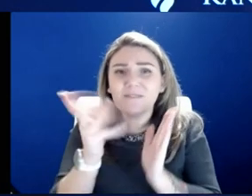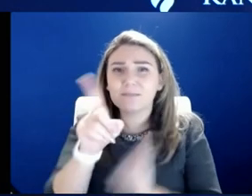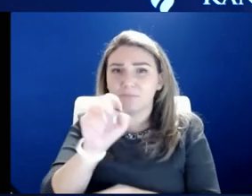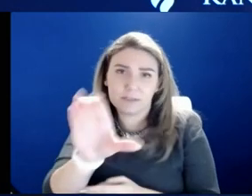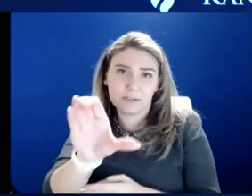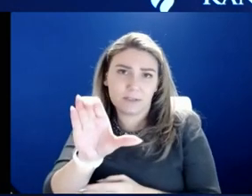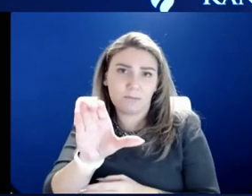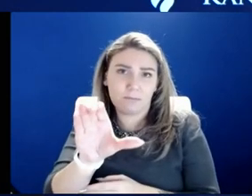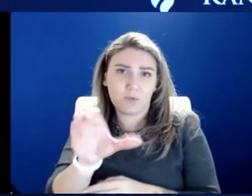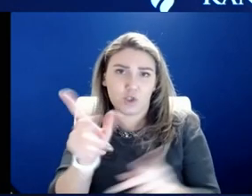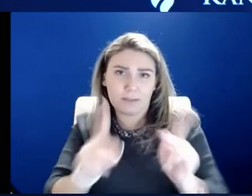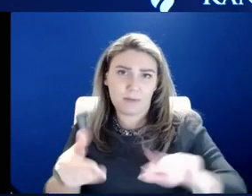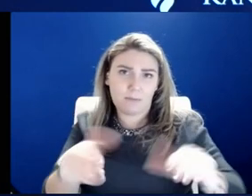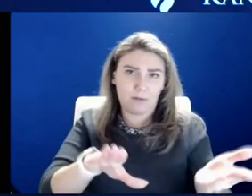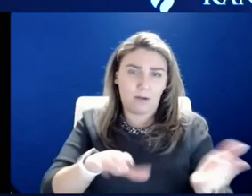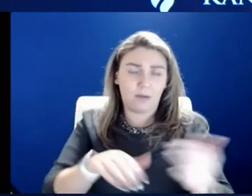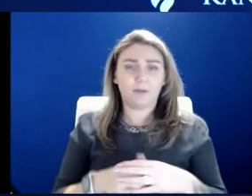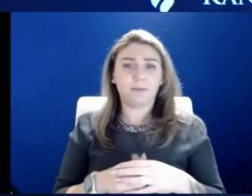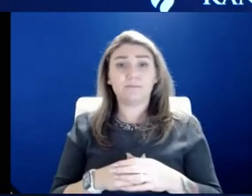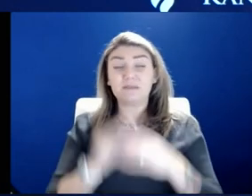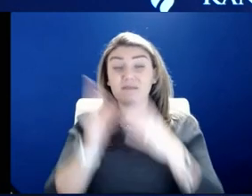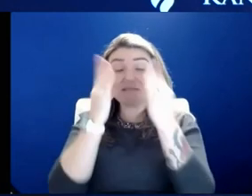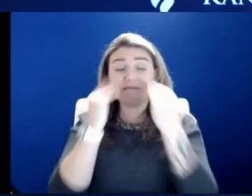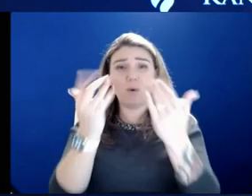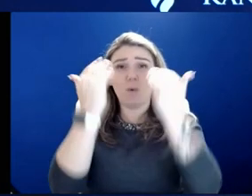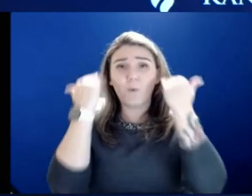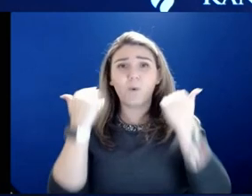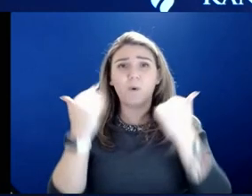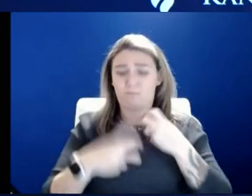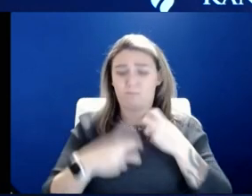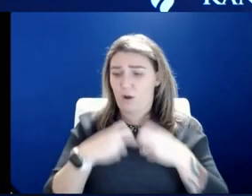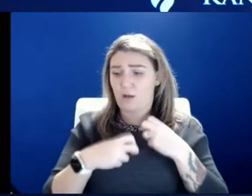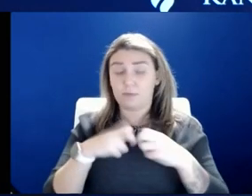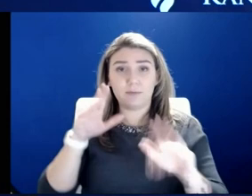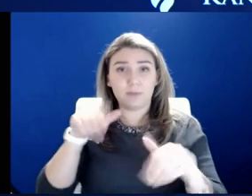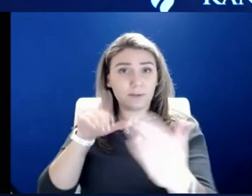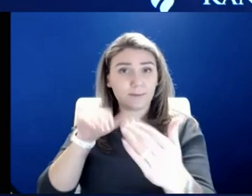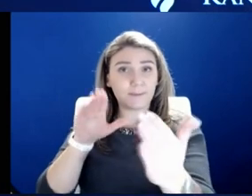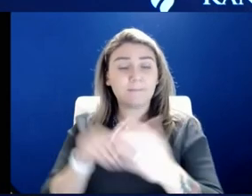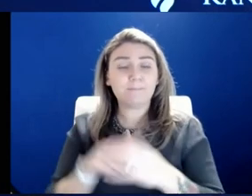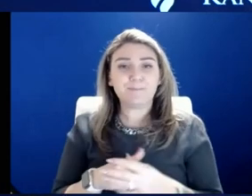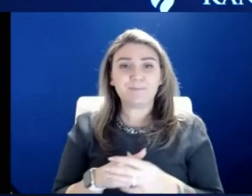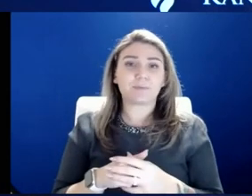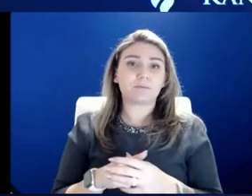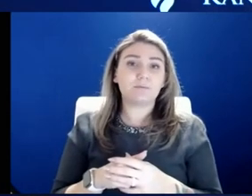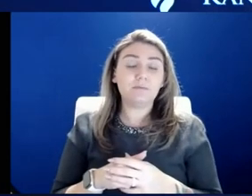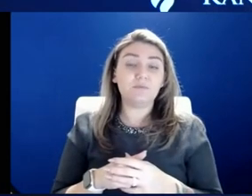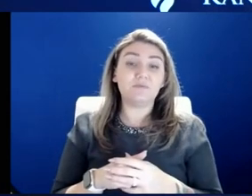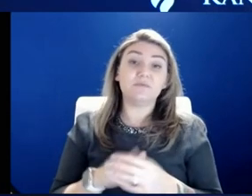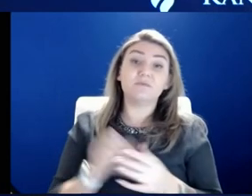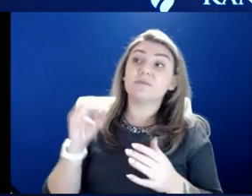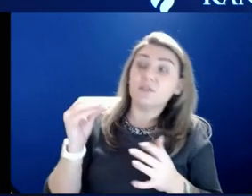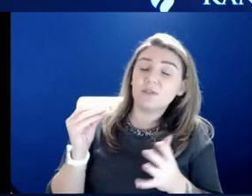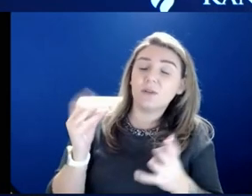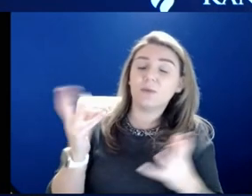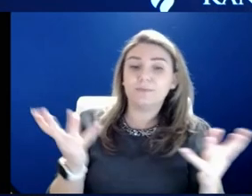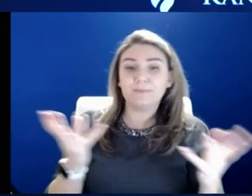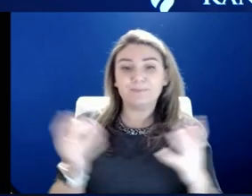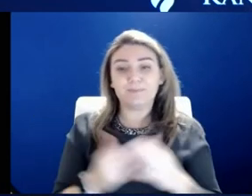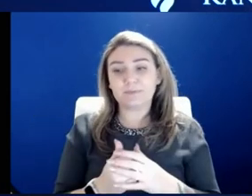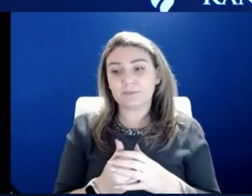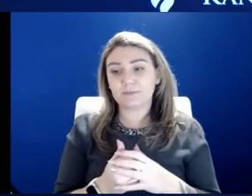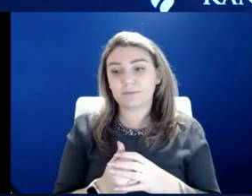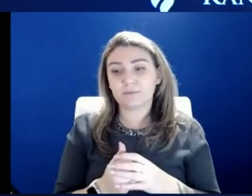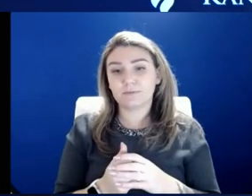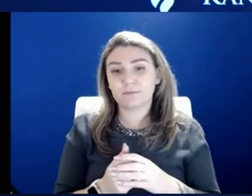So I mean, the data is overwhelming about the problems that we face. And I think that we would we would we